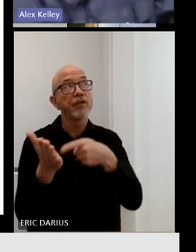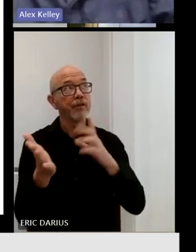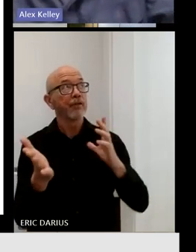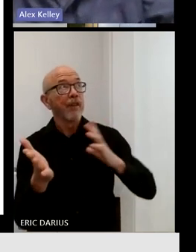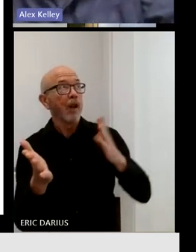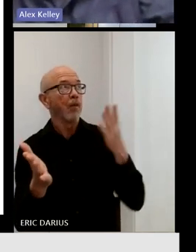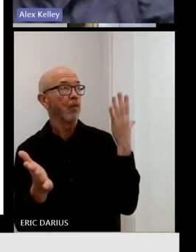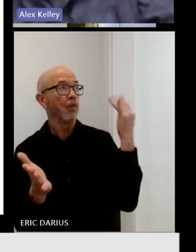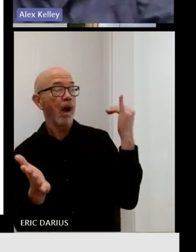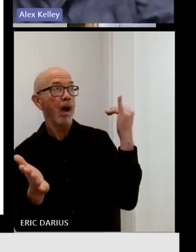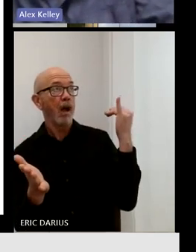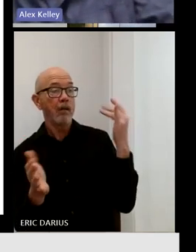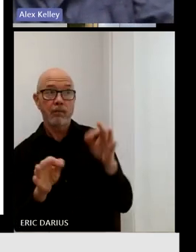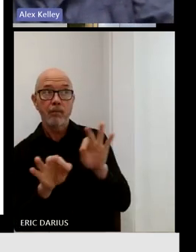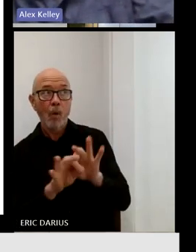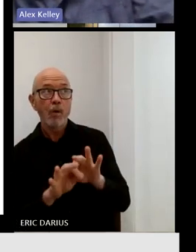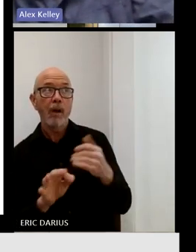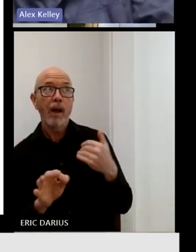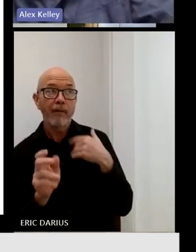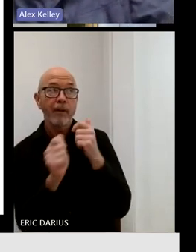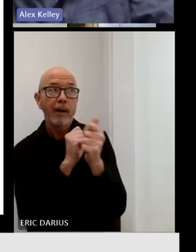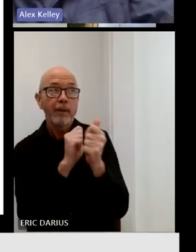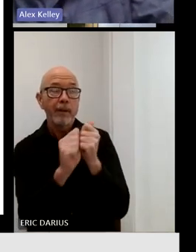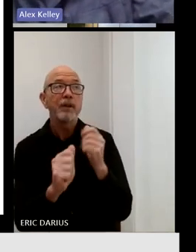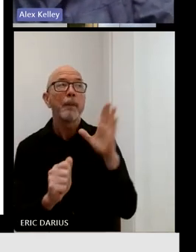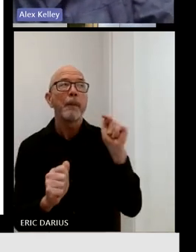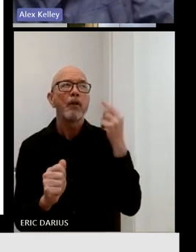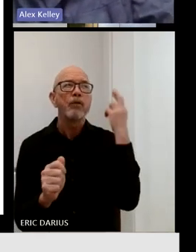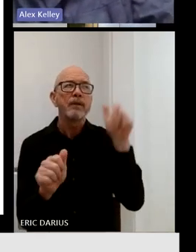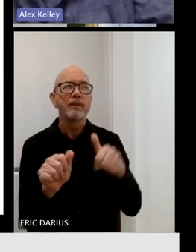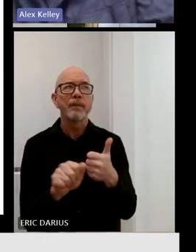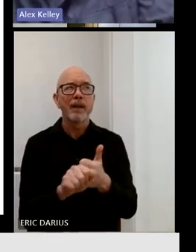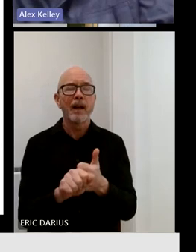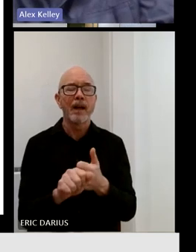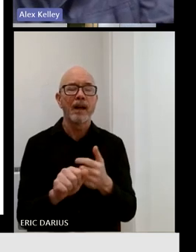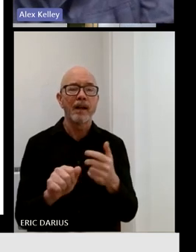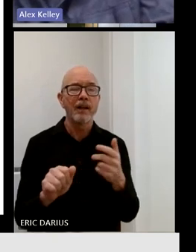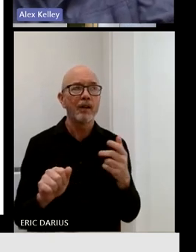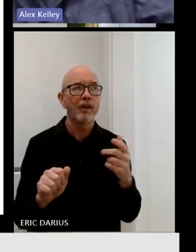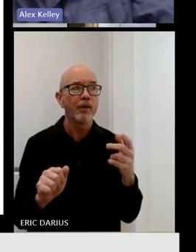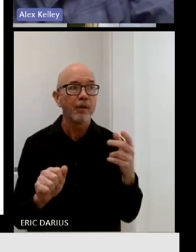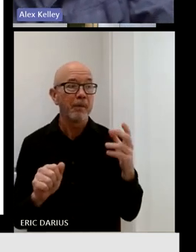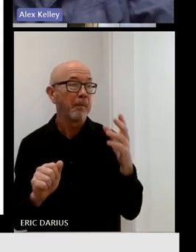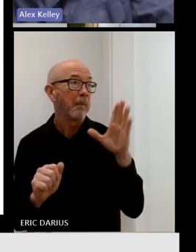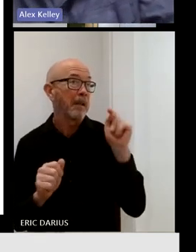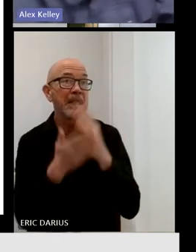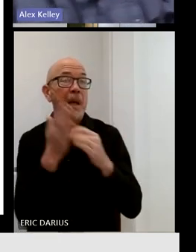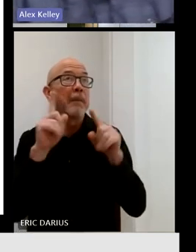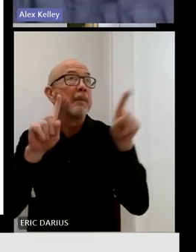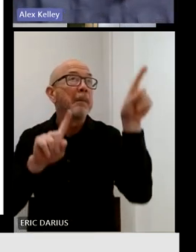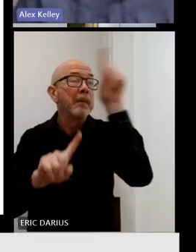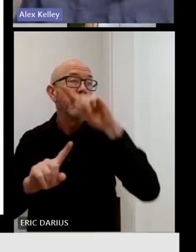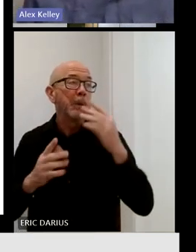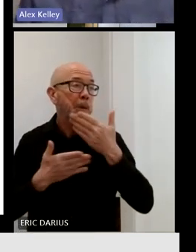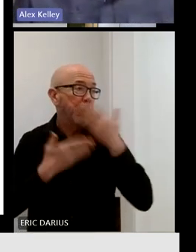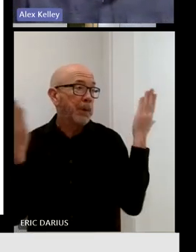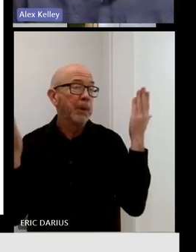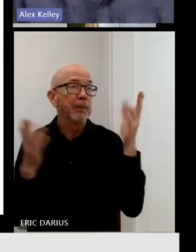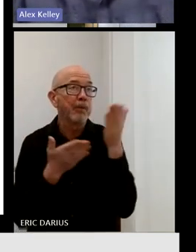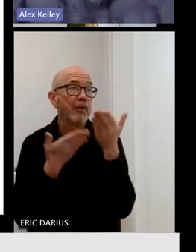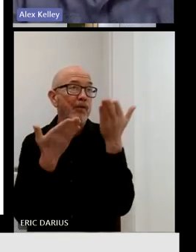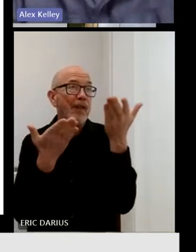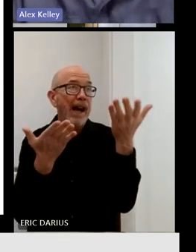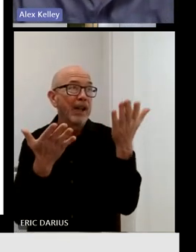gets very, very expensive when there isn't even enough economic base to support one provider, much less multiple? Or